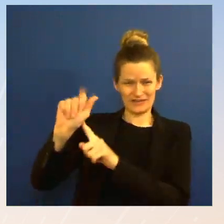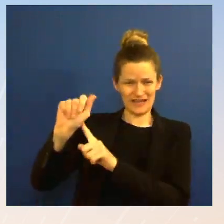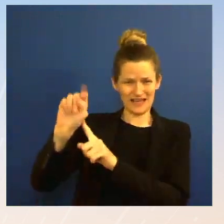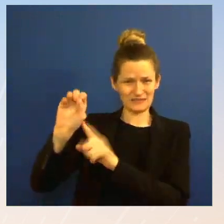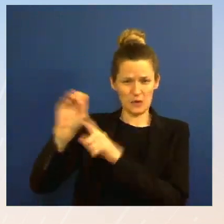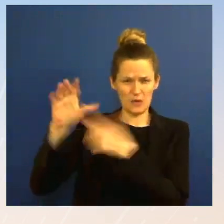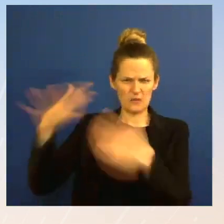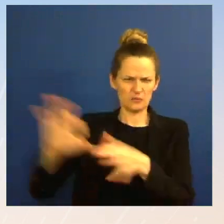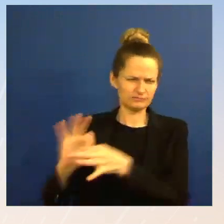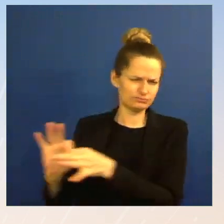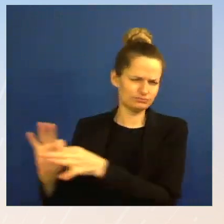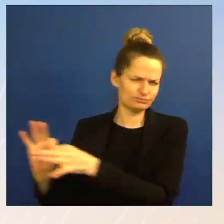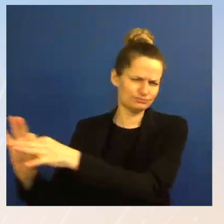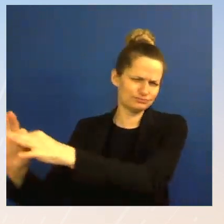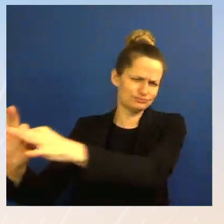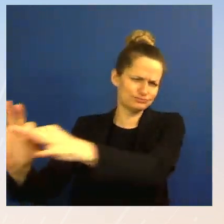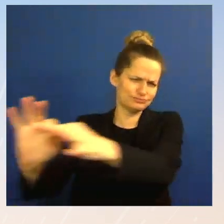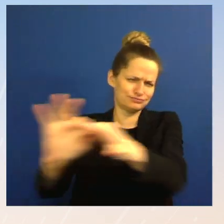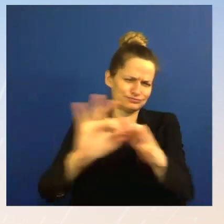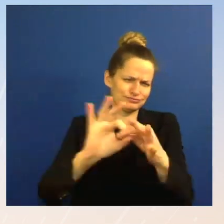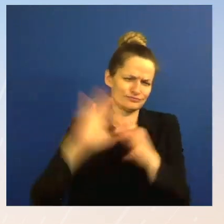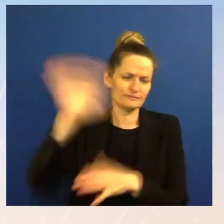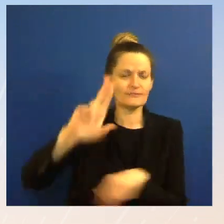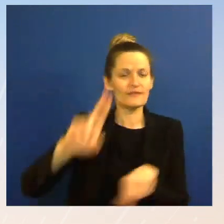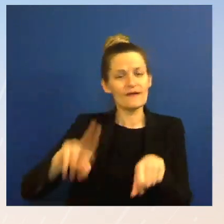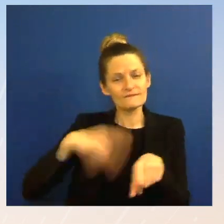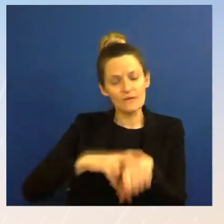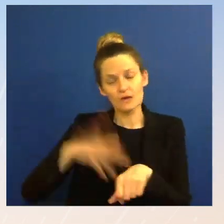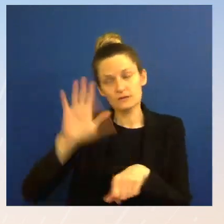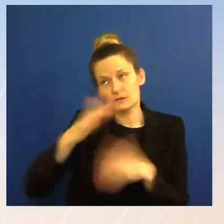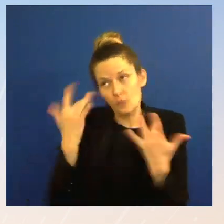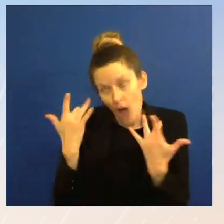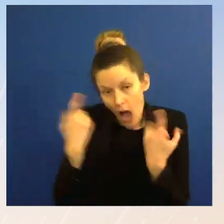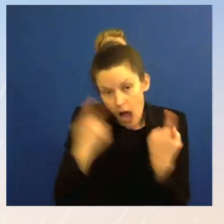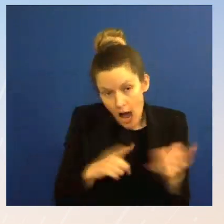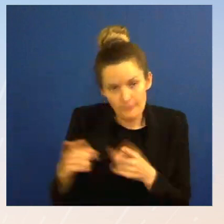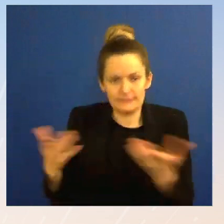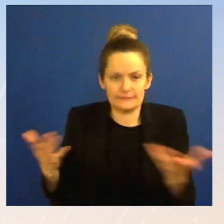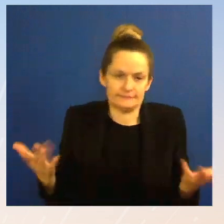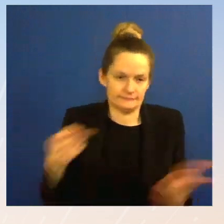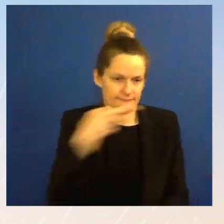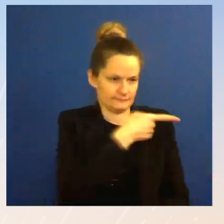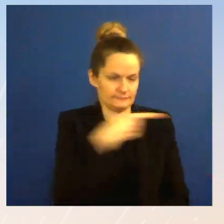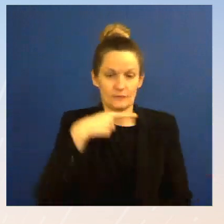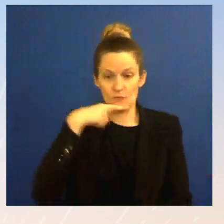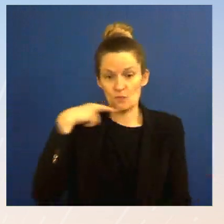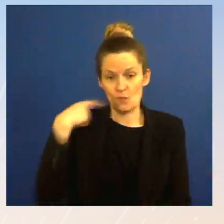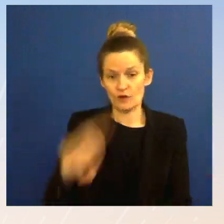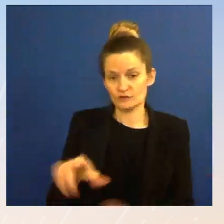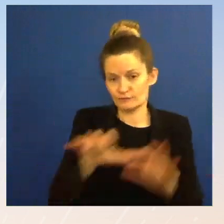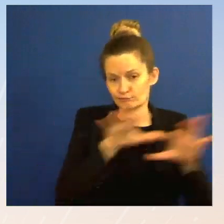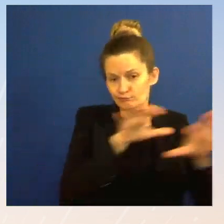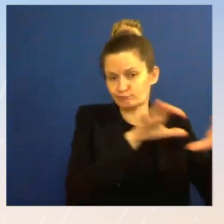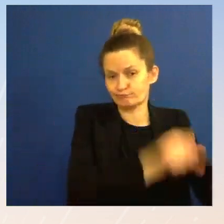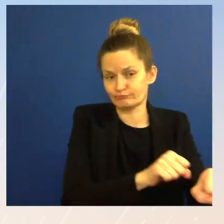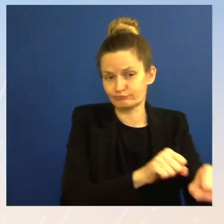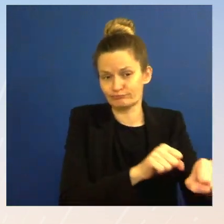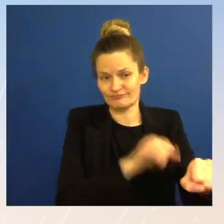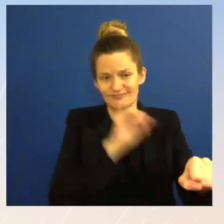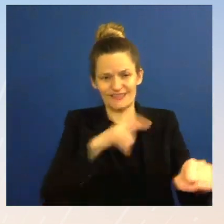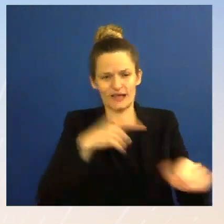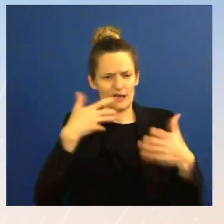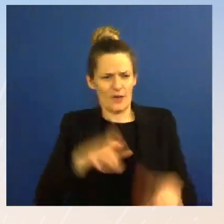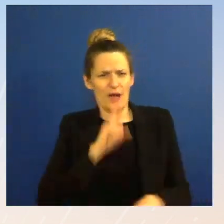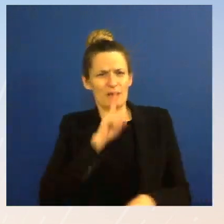among NATO partners, uh, and the strength of that unity is certainly something that has been, uh, a direct impact of his aggression. In